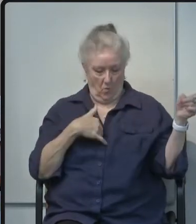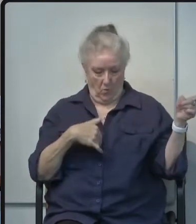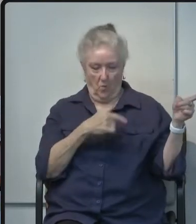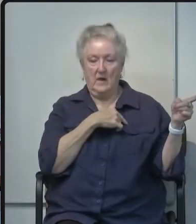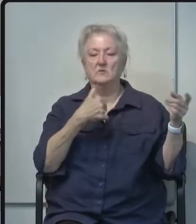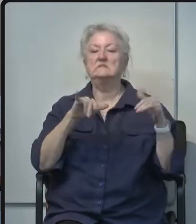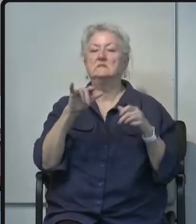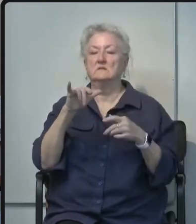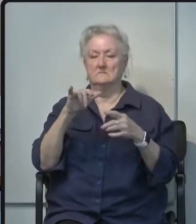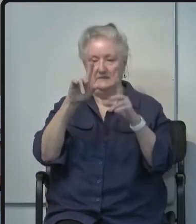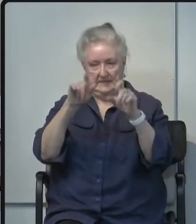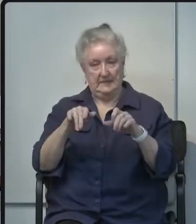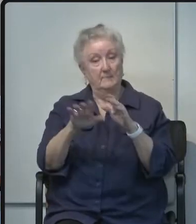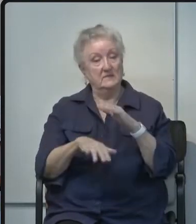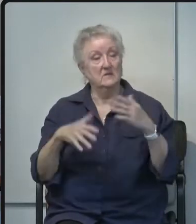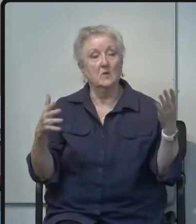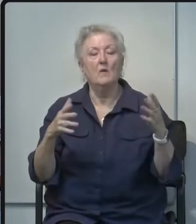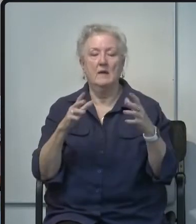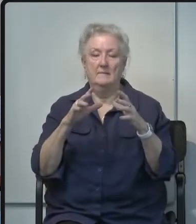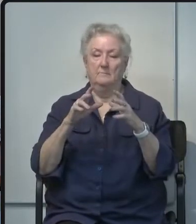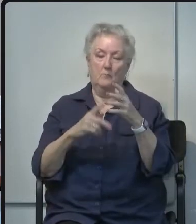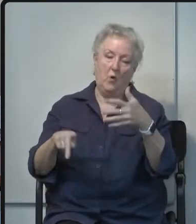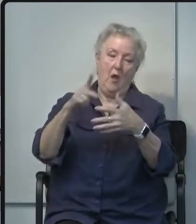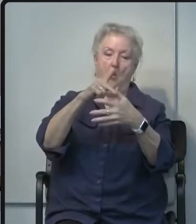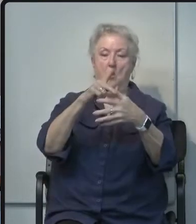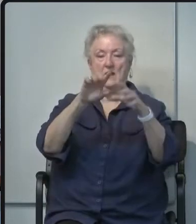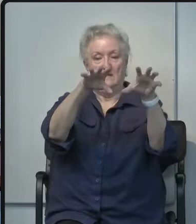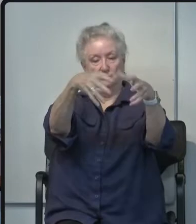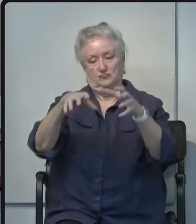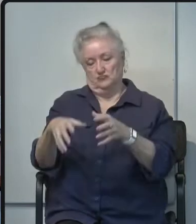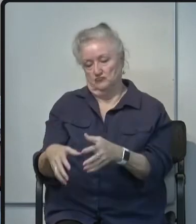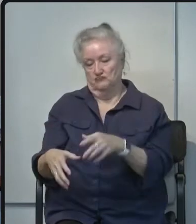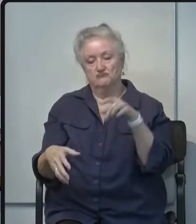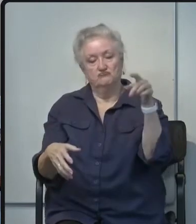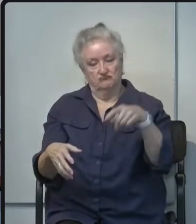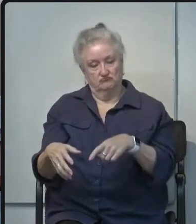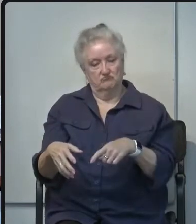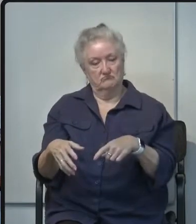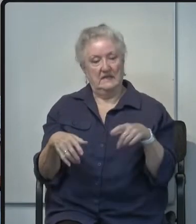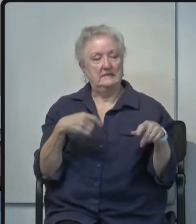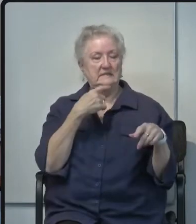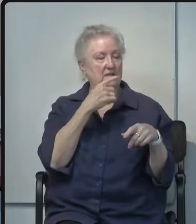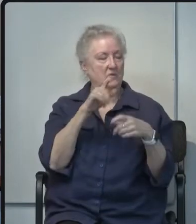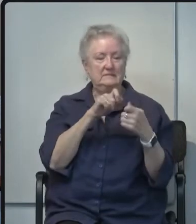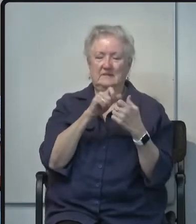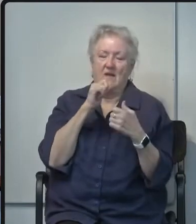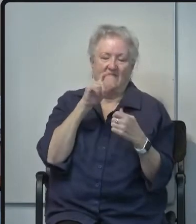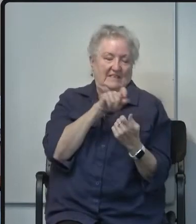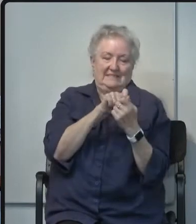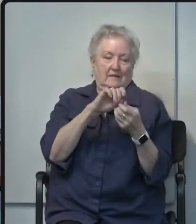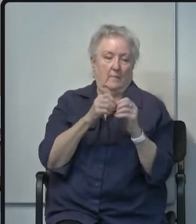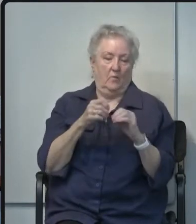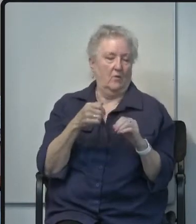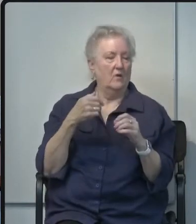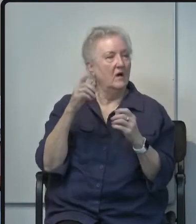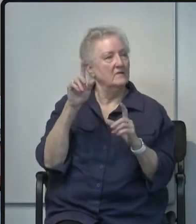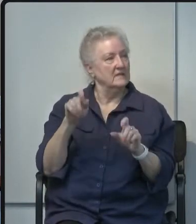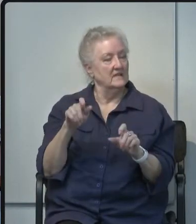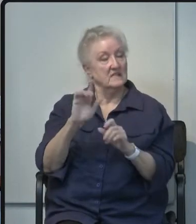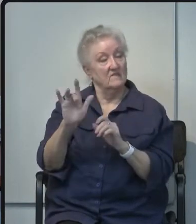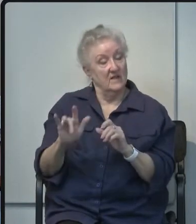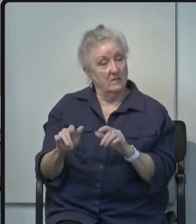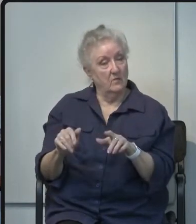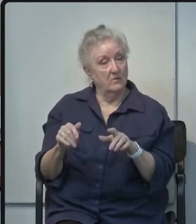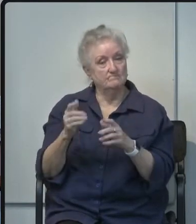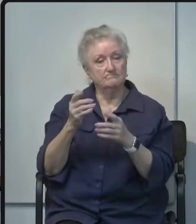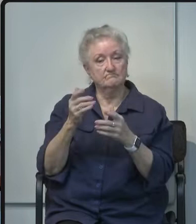on the priority groups and i can tell you that while i don't have the exact number of tests available